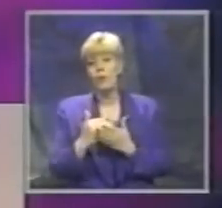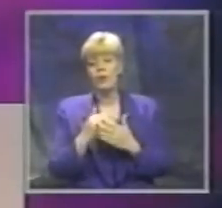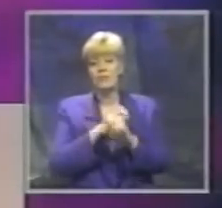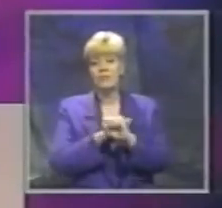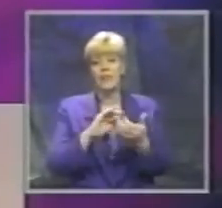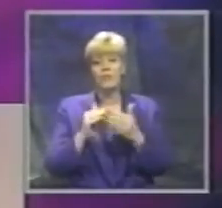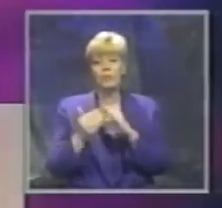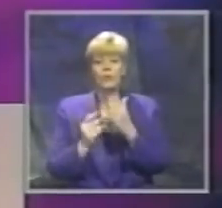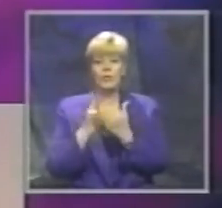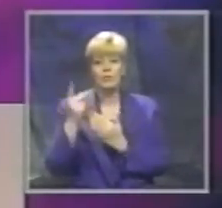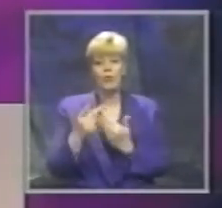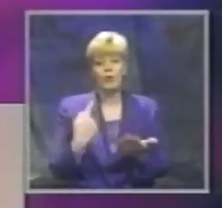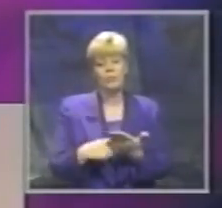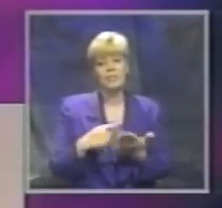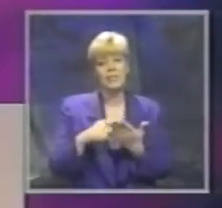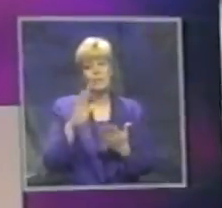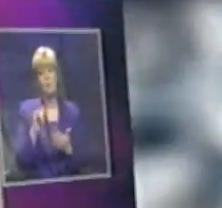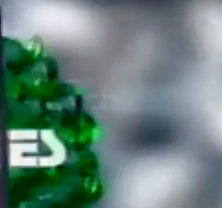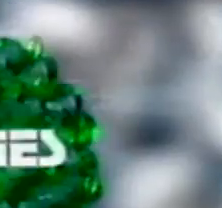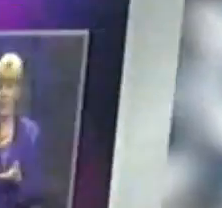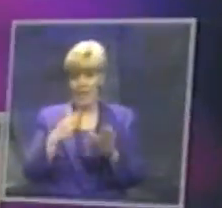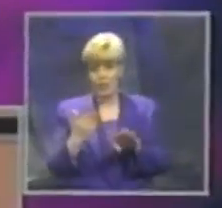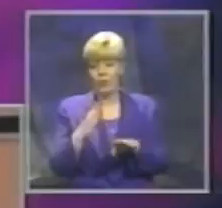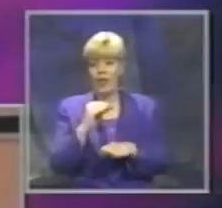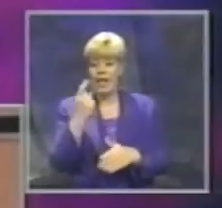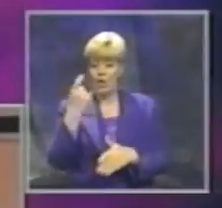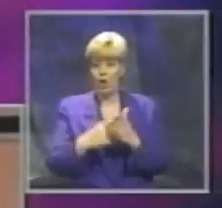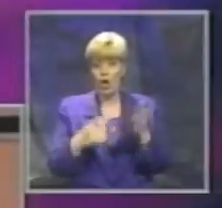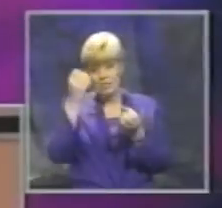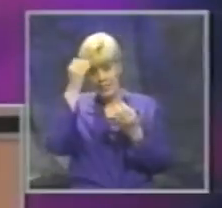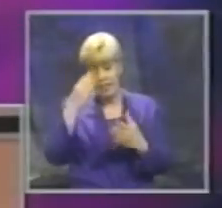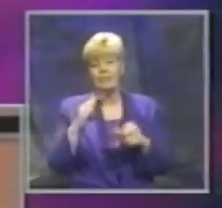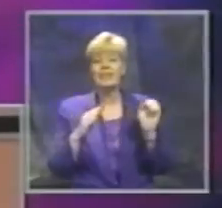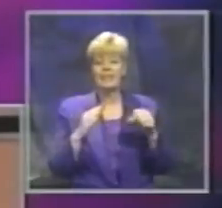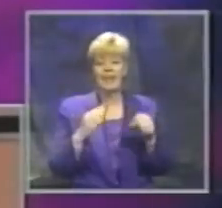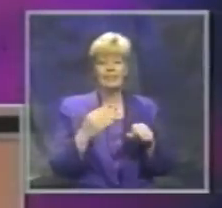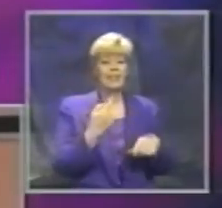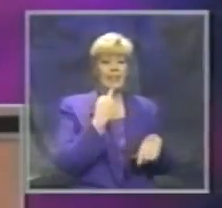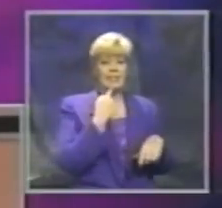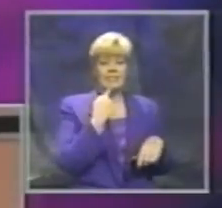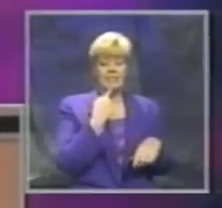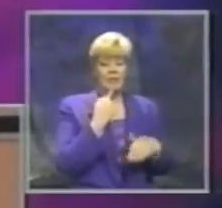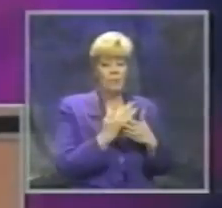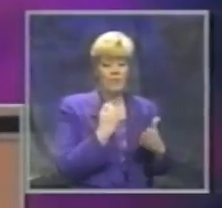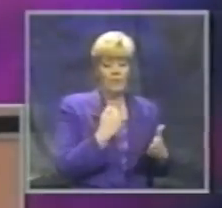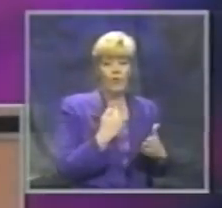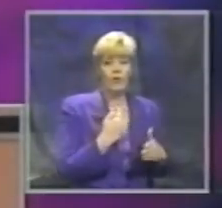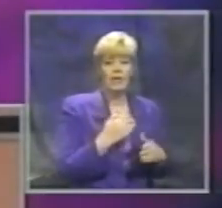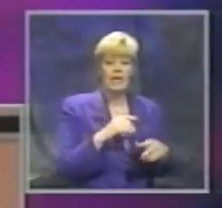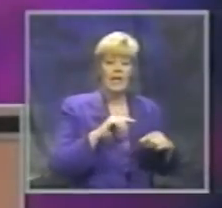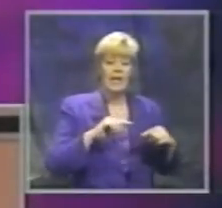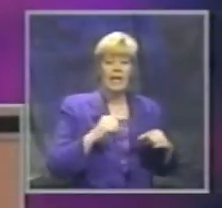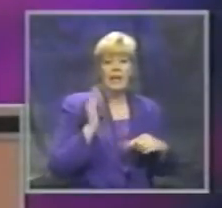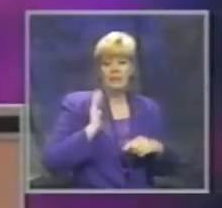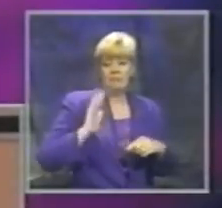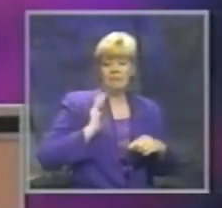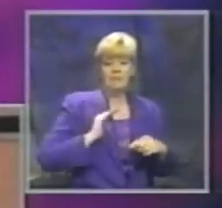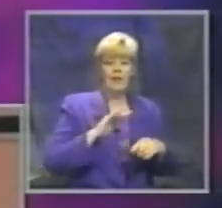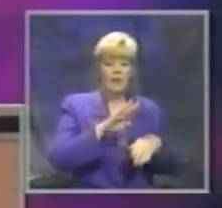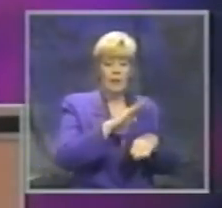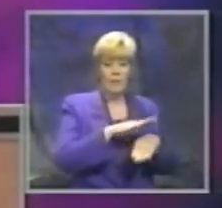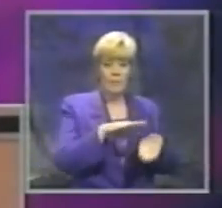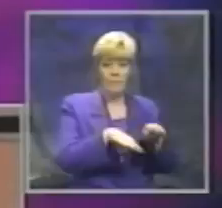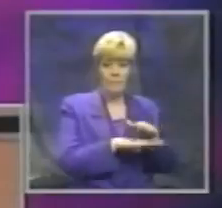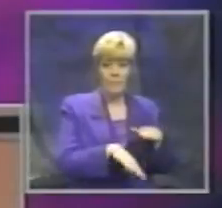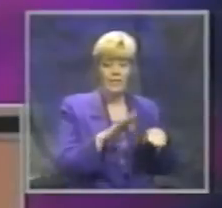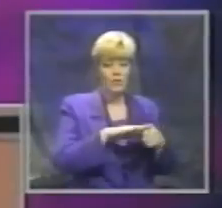communities program discussed by Dr. Martinez. As Dr. Martinez said earlier, historically, injury control professionals base many of their programs